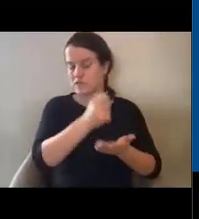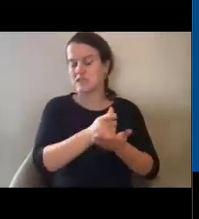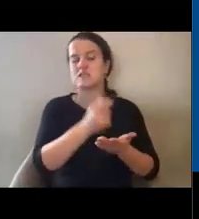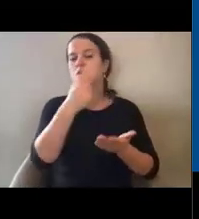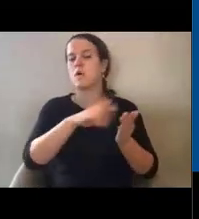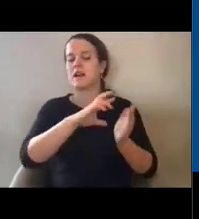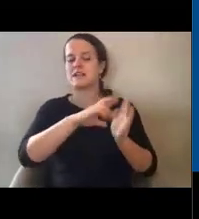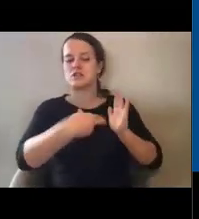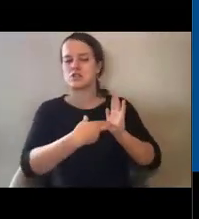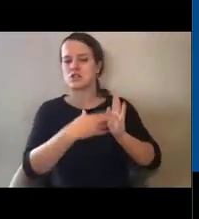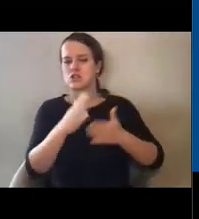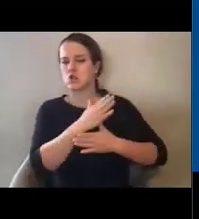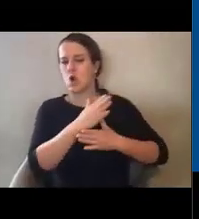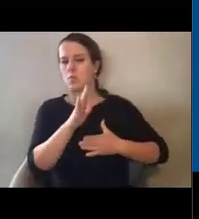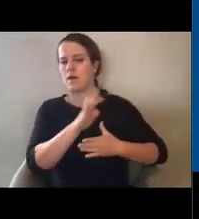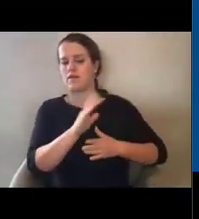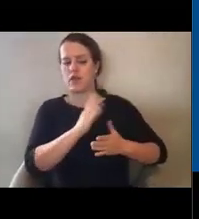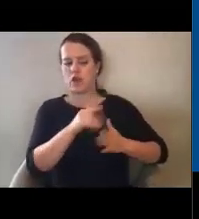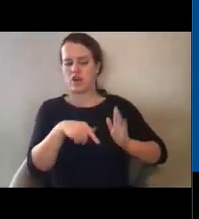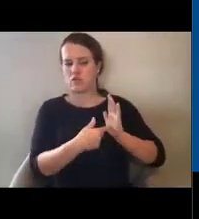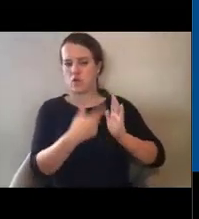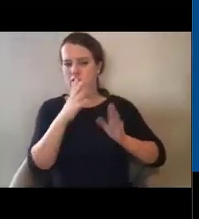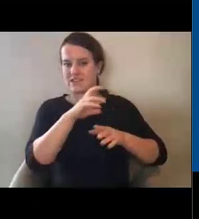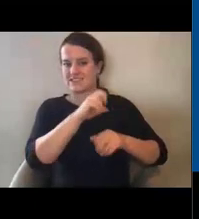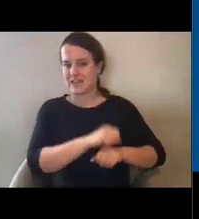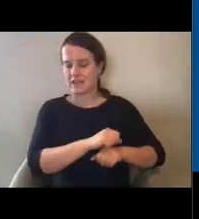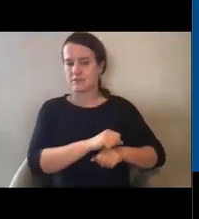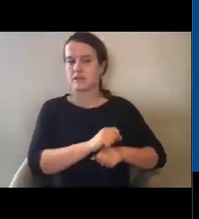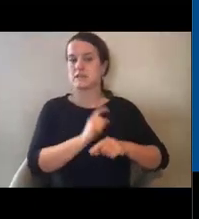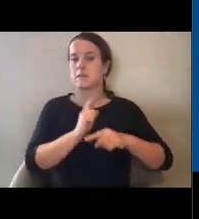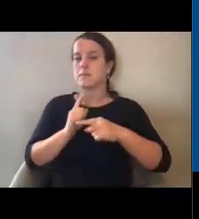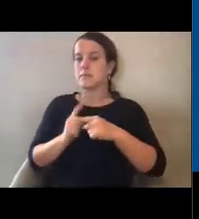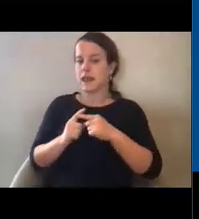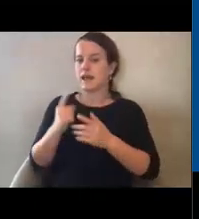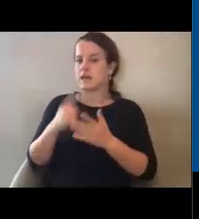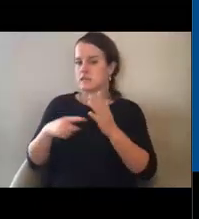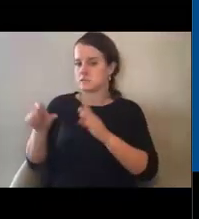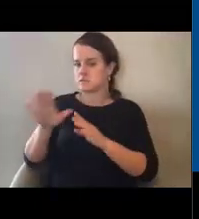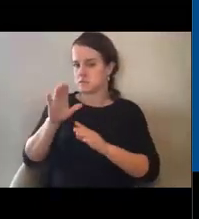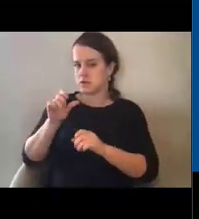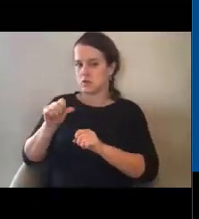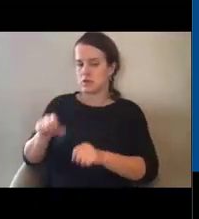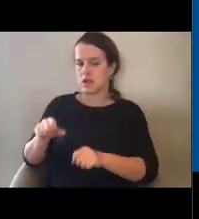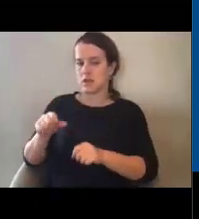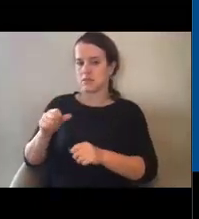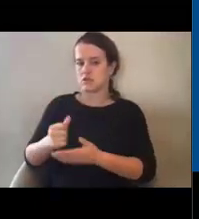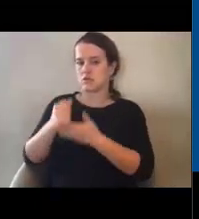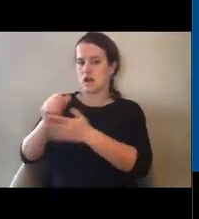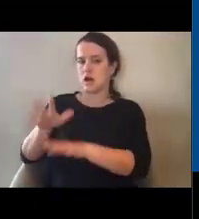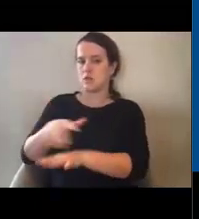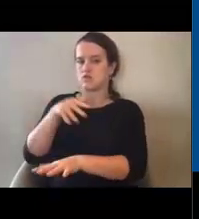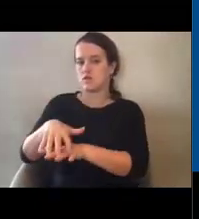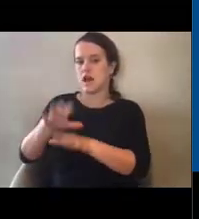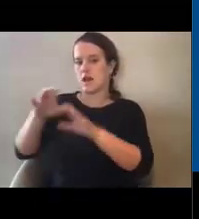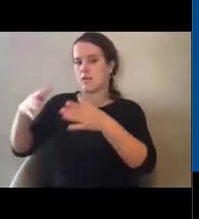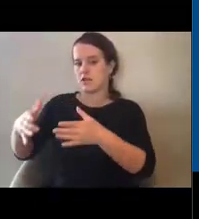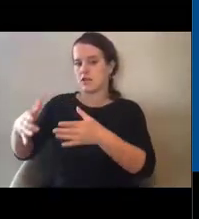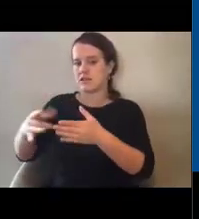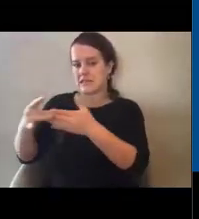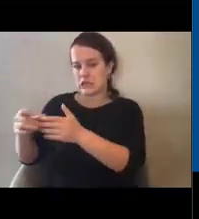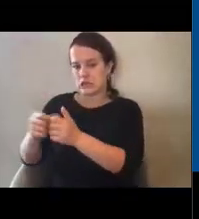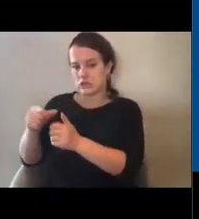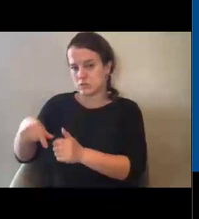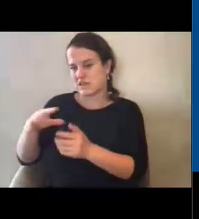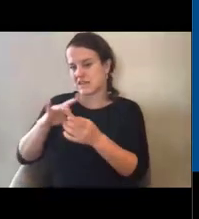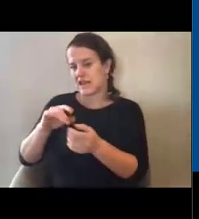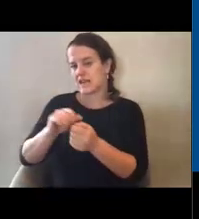scope of their assignments be? And what will they be able to help tribal leaders with related to these COVID